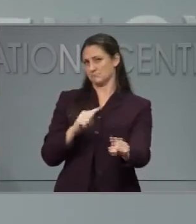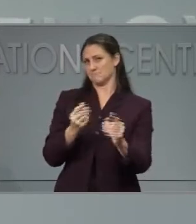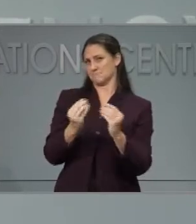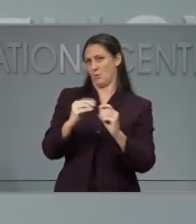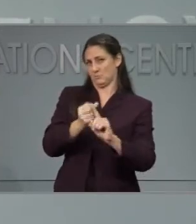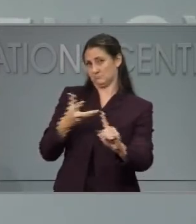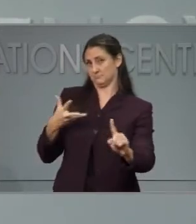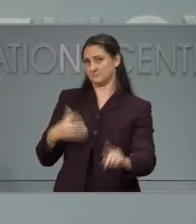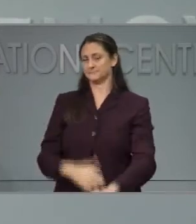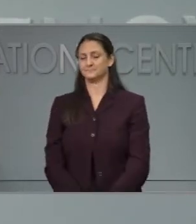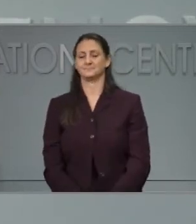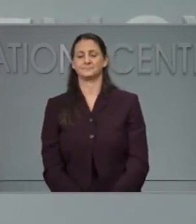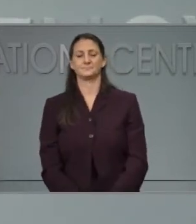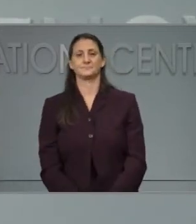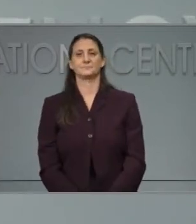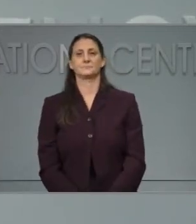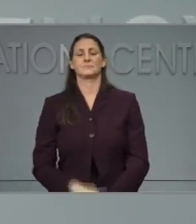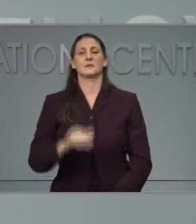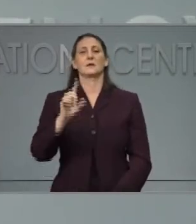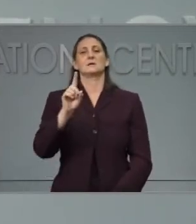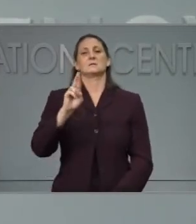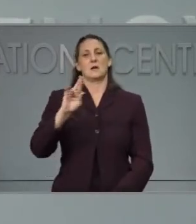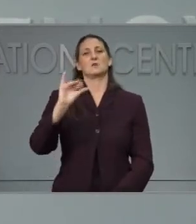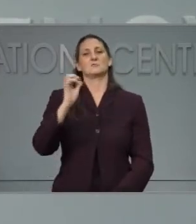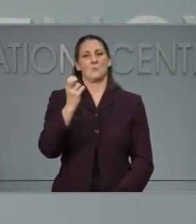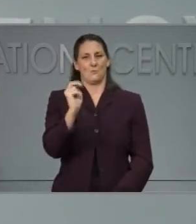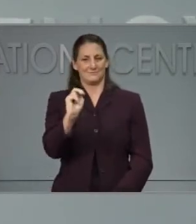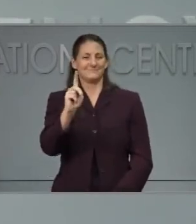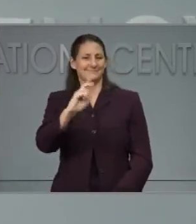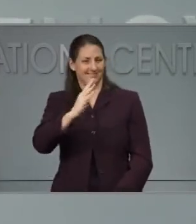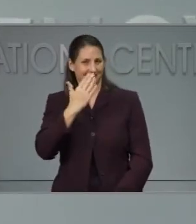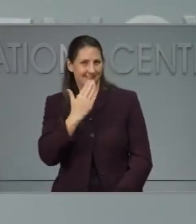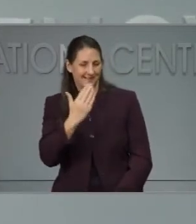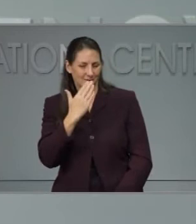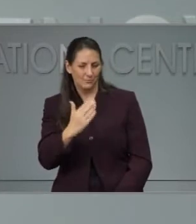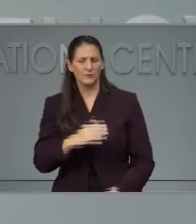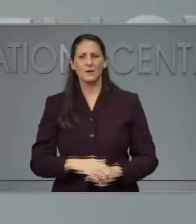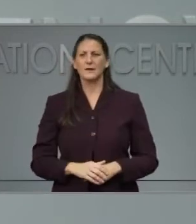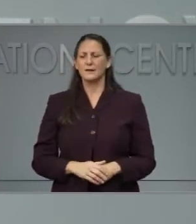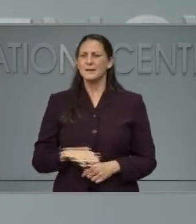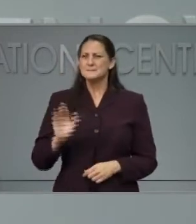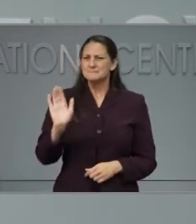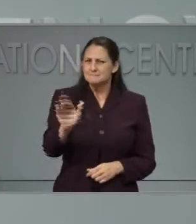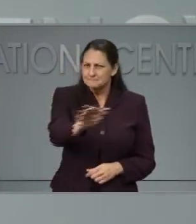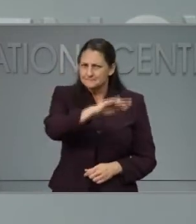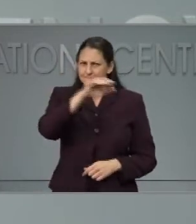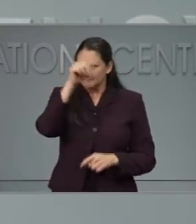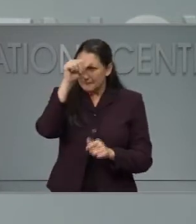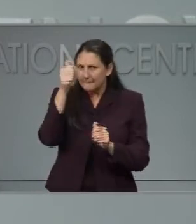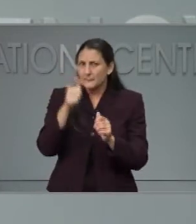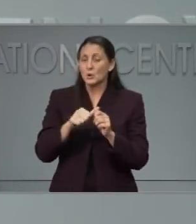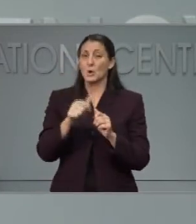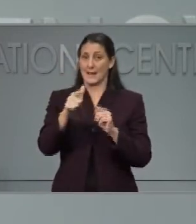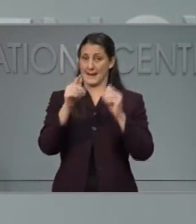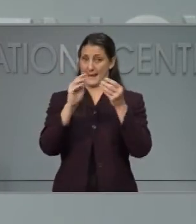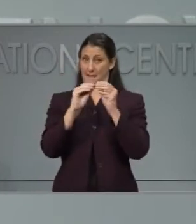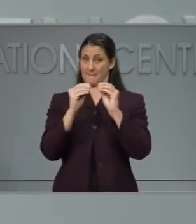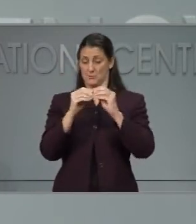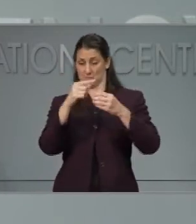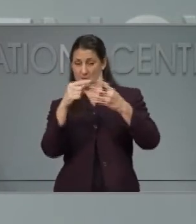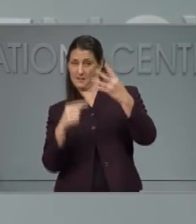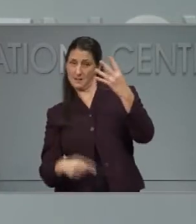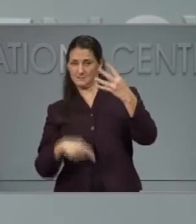Thank you. So on the first issue, I want to remind folks that you need to look at all of the metrics that we